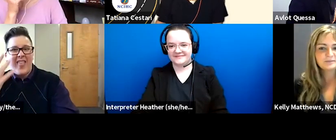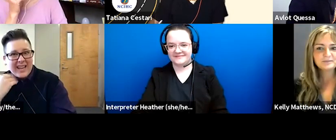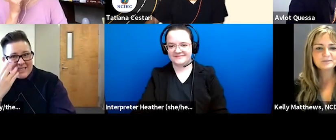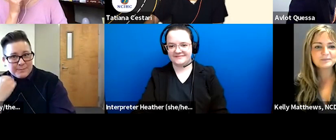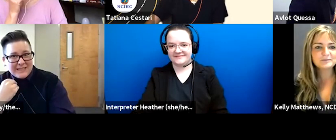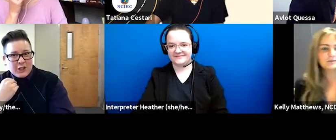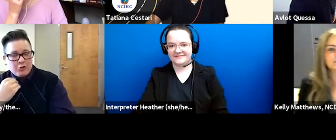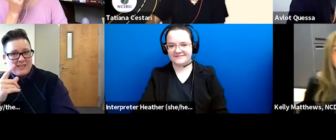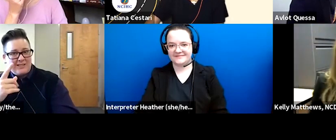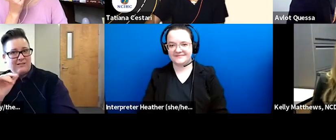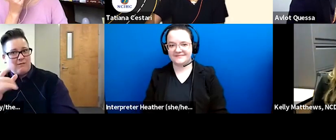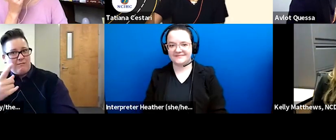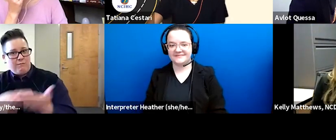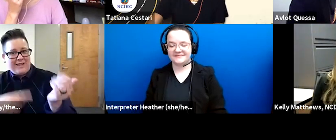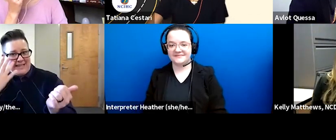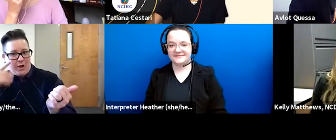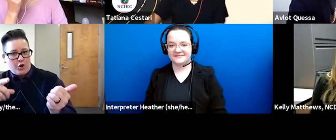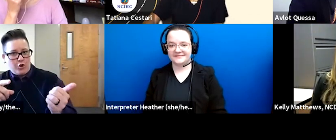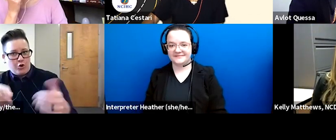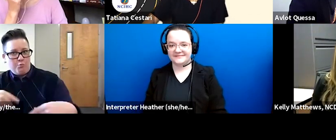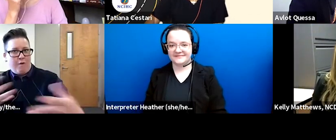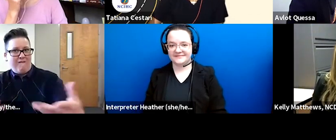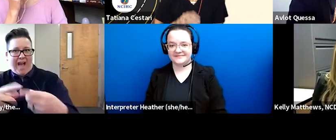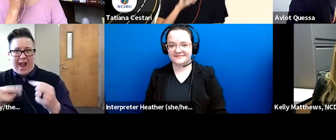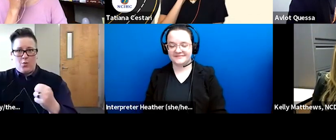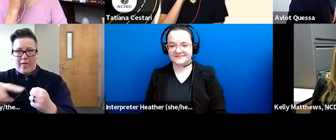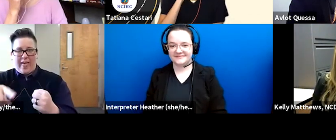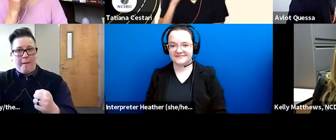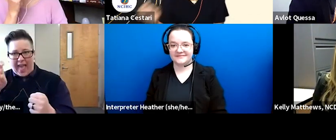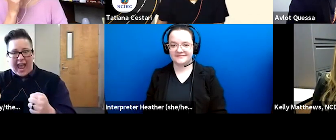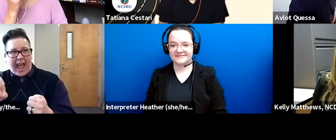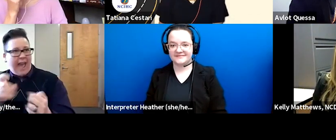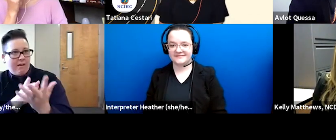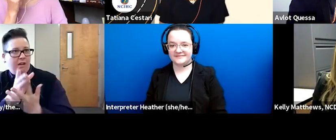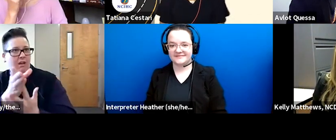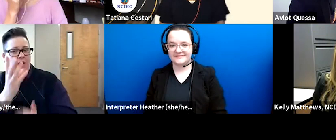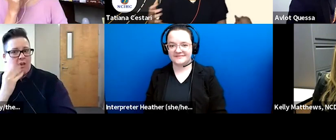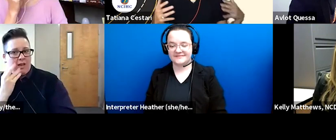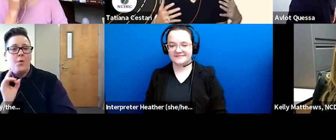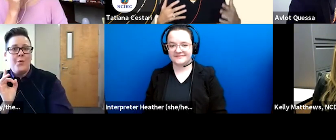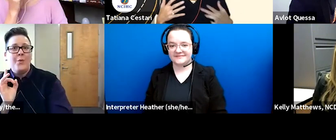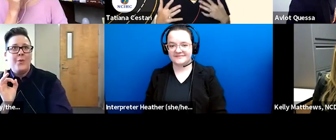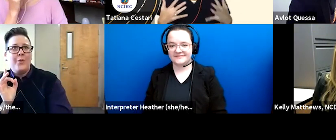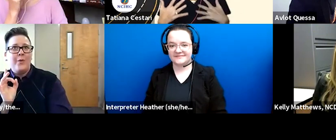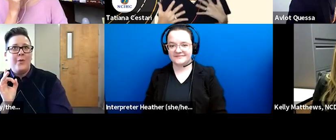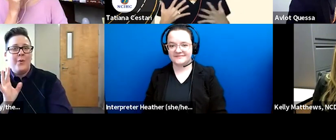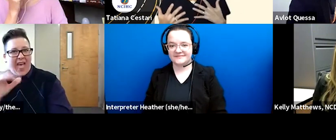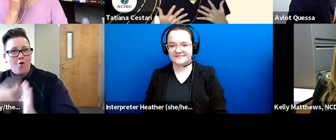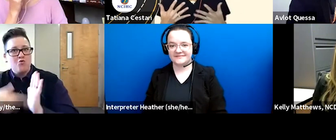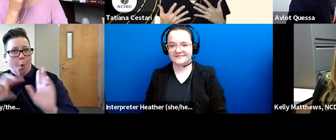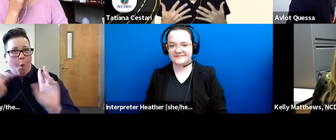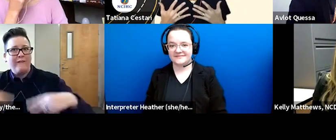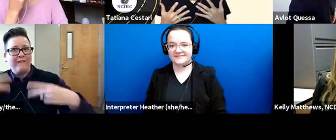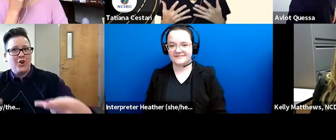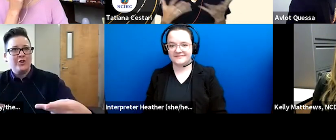your program is uh making others go through and that role reversal